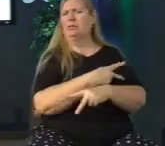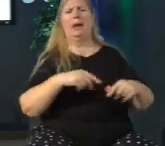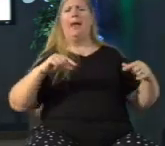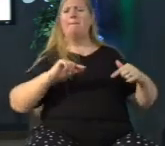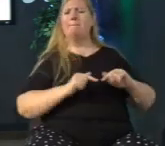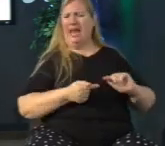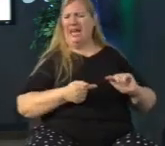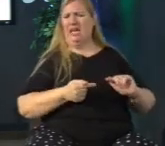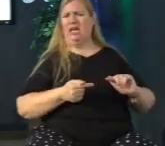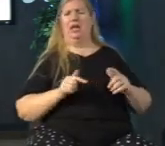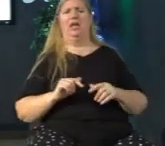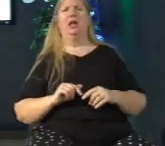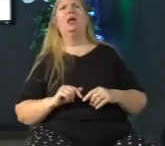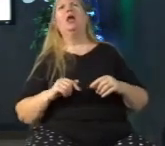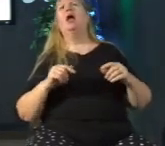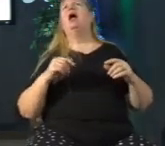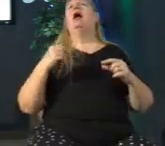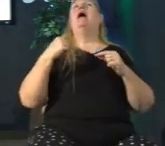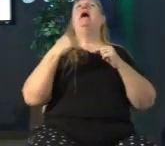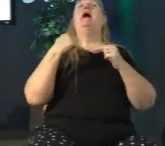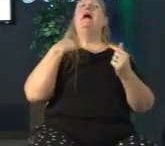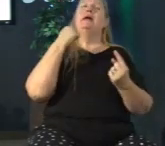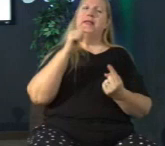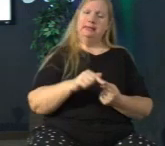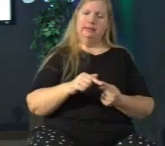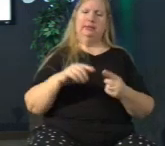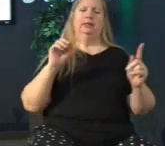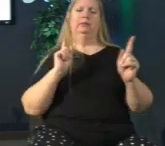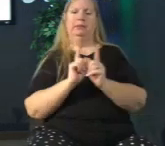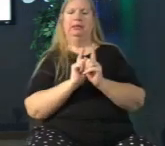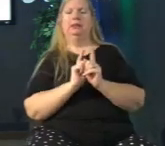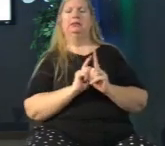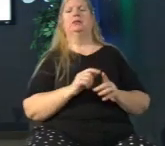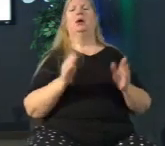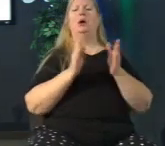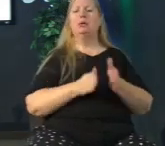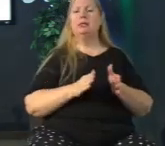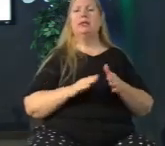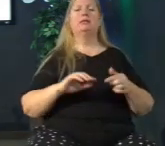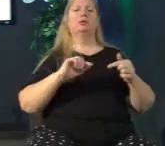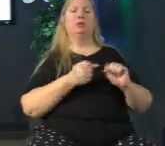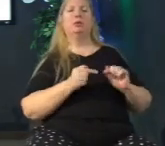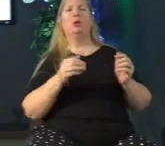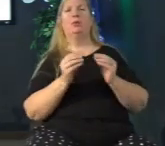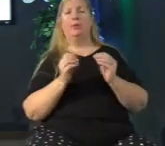until we meet someone who's hurting more than we are and I can guarantee you